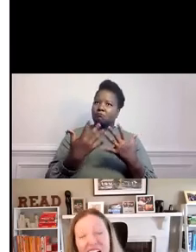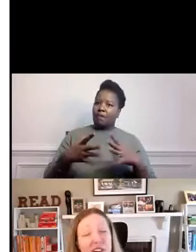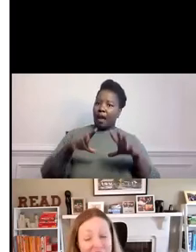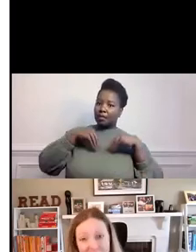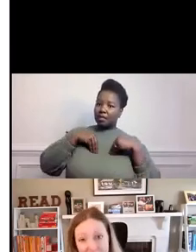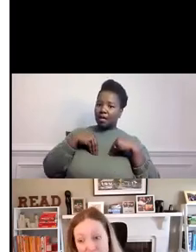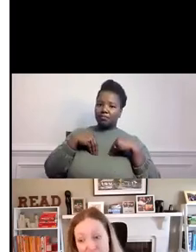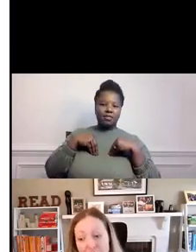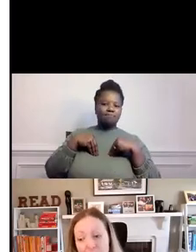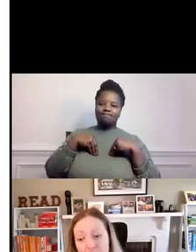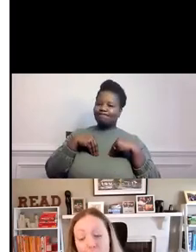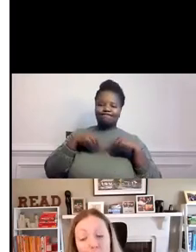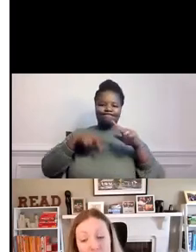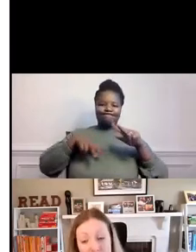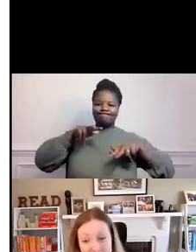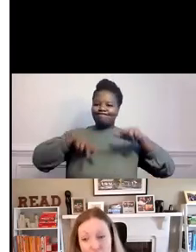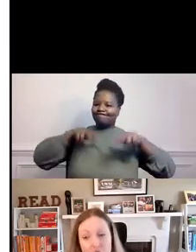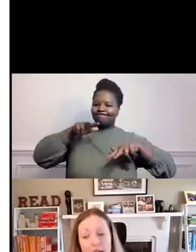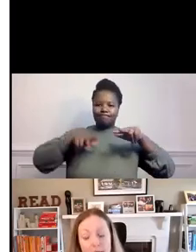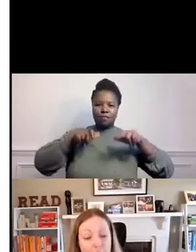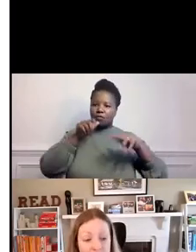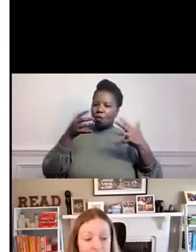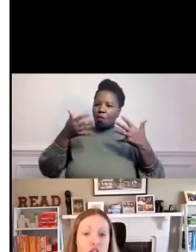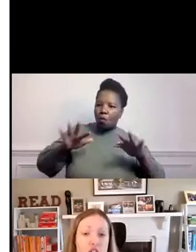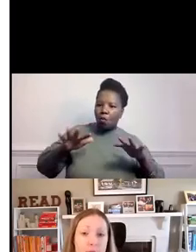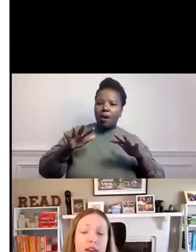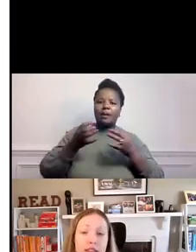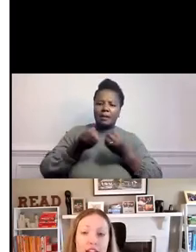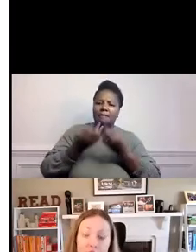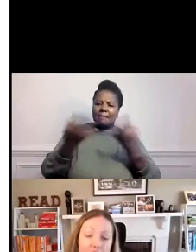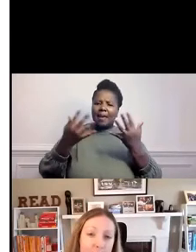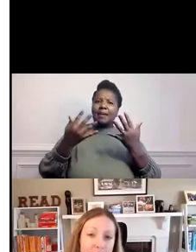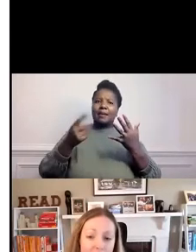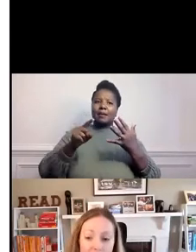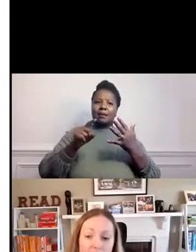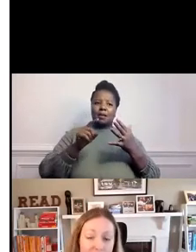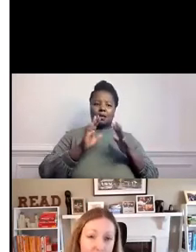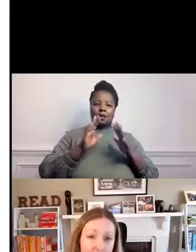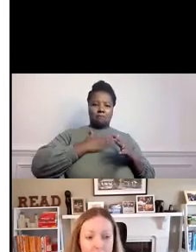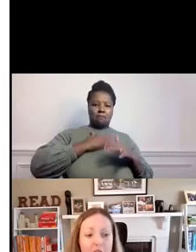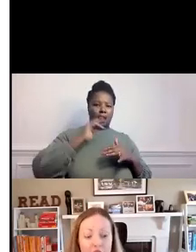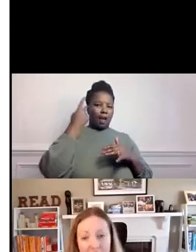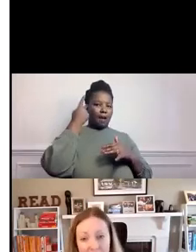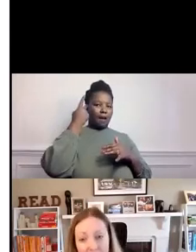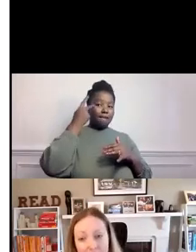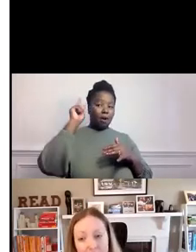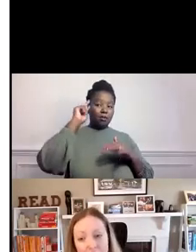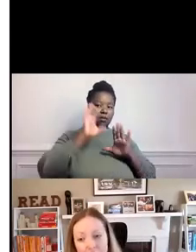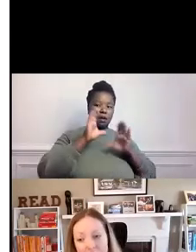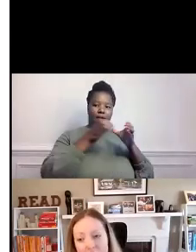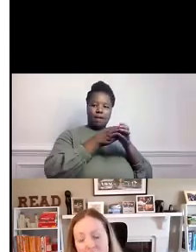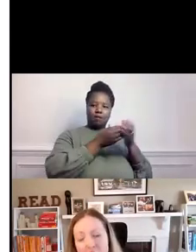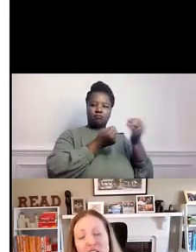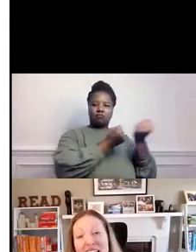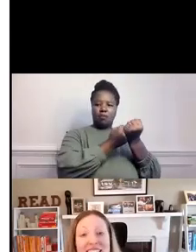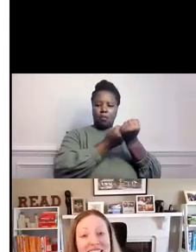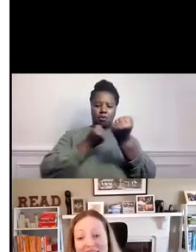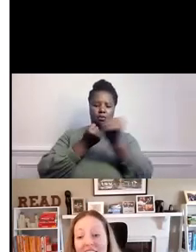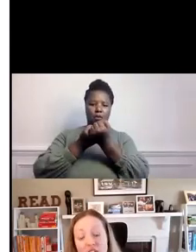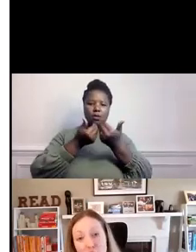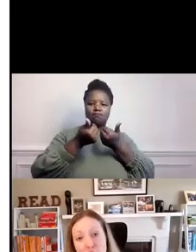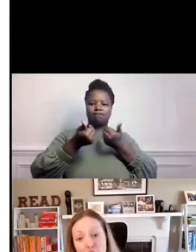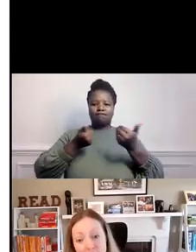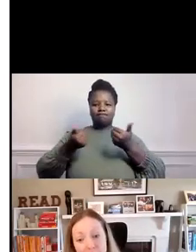staggering levels of polarization and partisanship that have really been unrivaled in the modern era that are